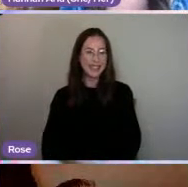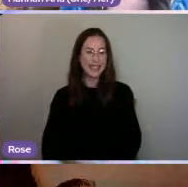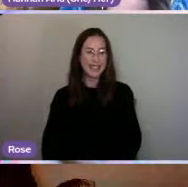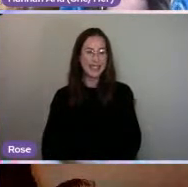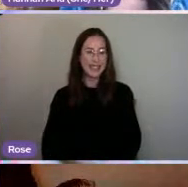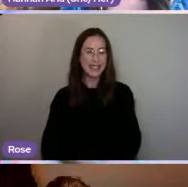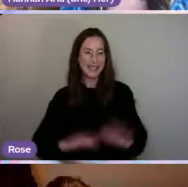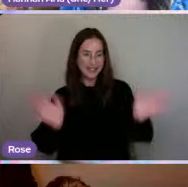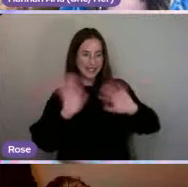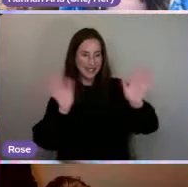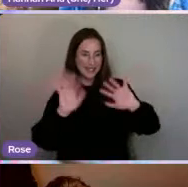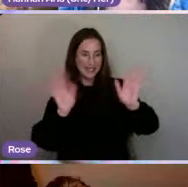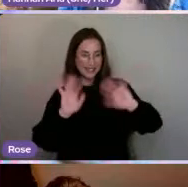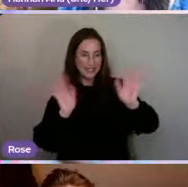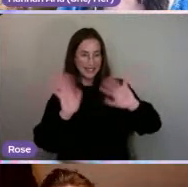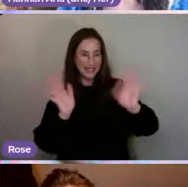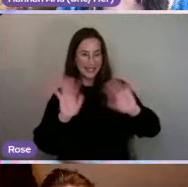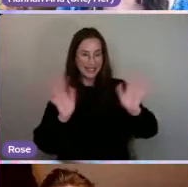Hello.